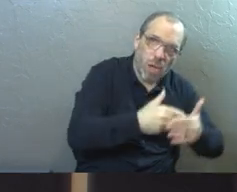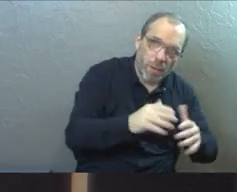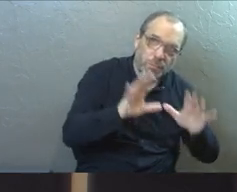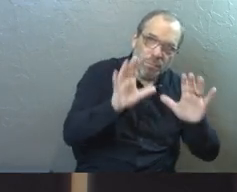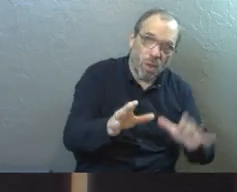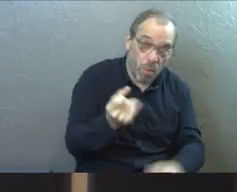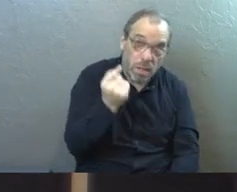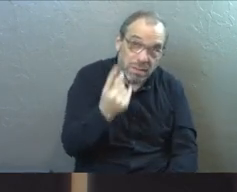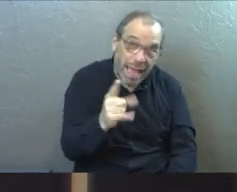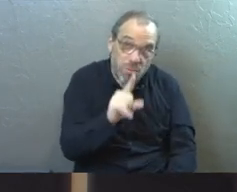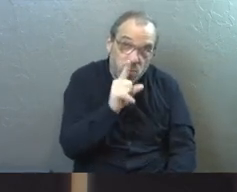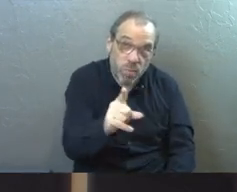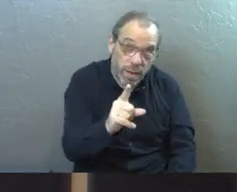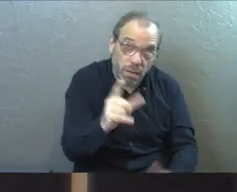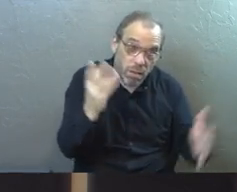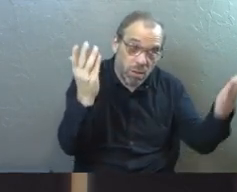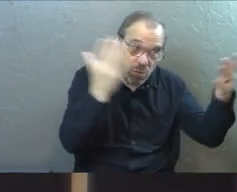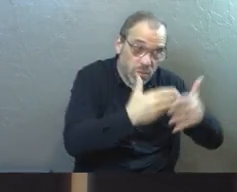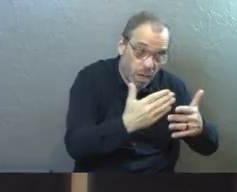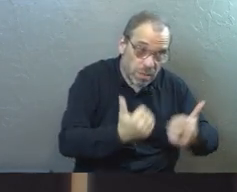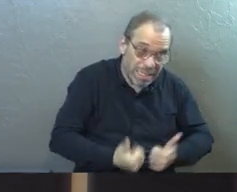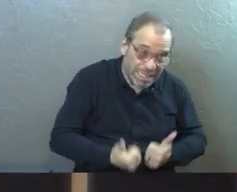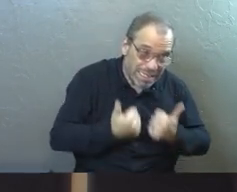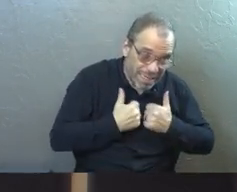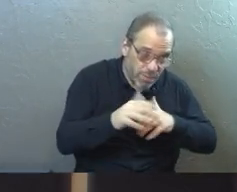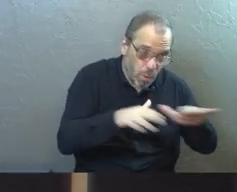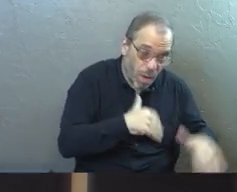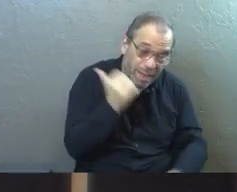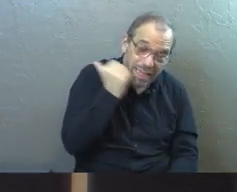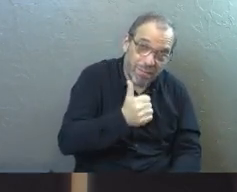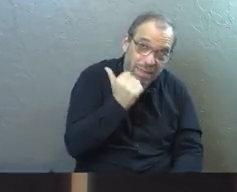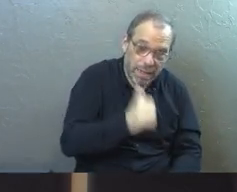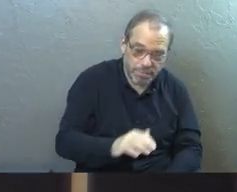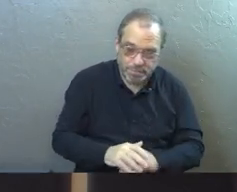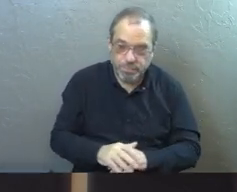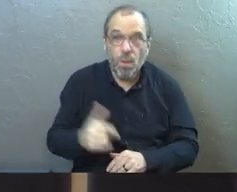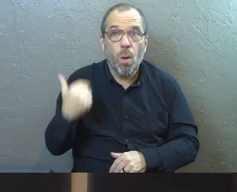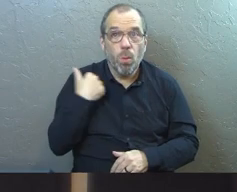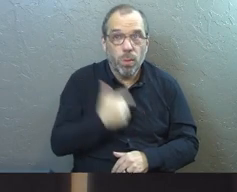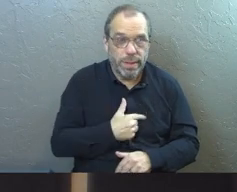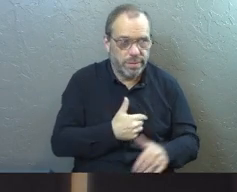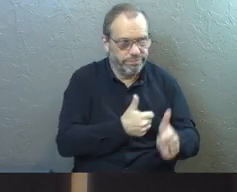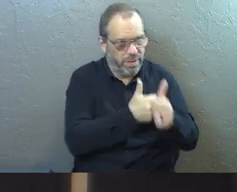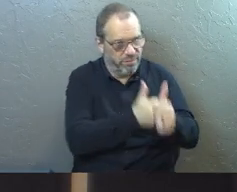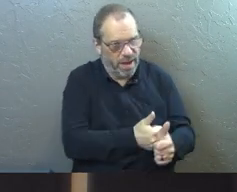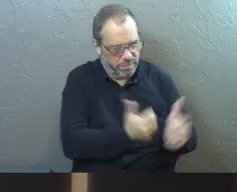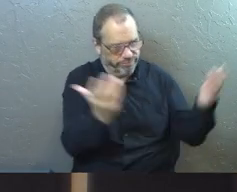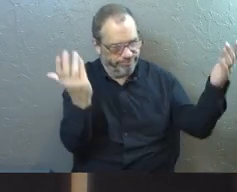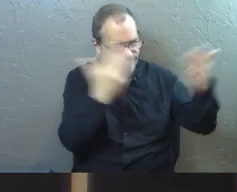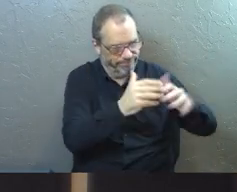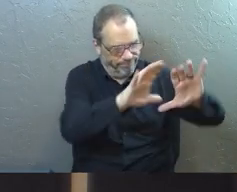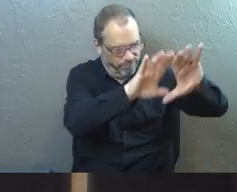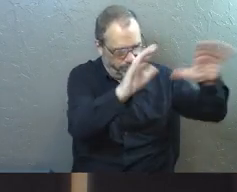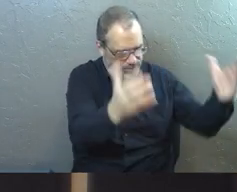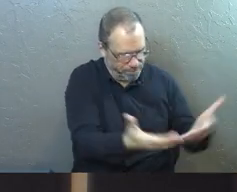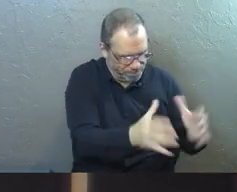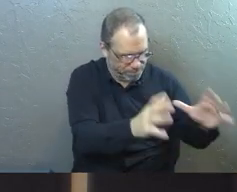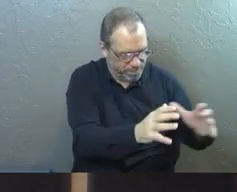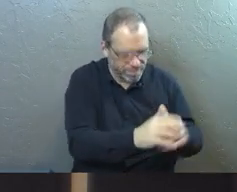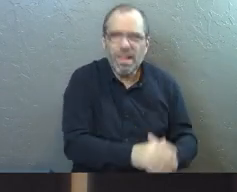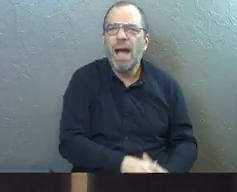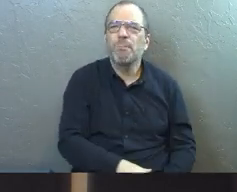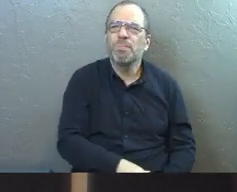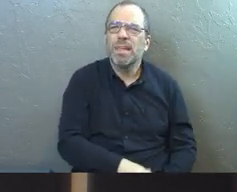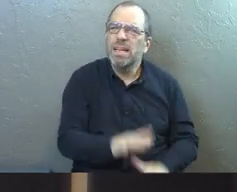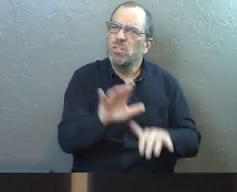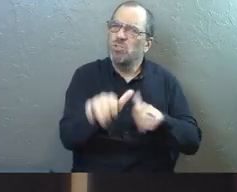we need to realize the reality of what we live in and what we walk in every single day. We walk in that darkness. And again,